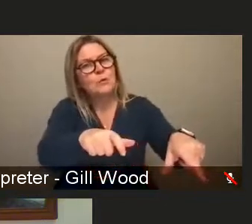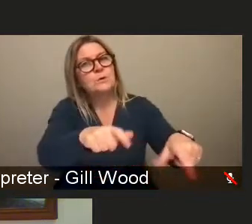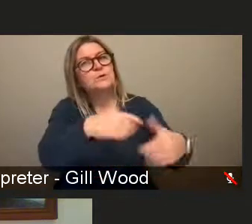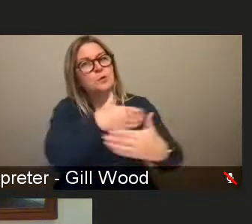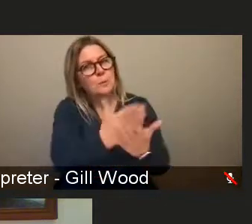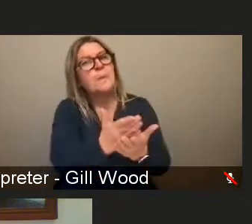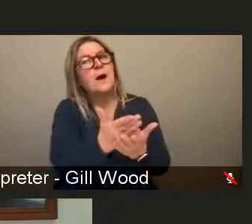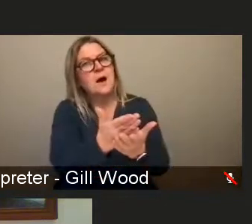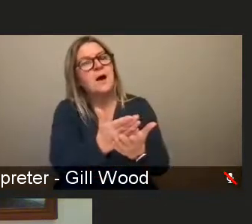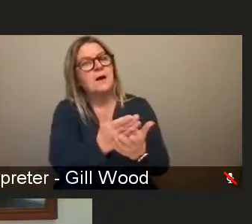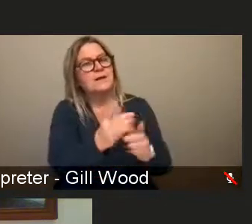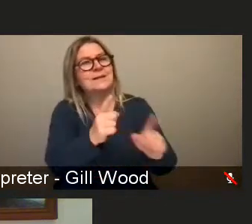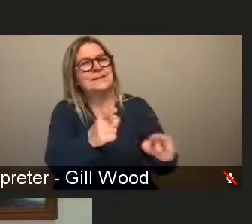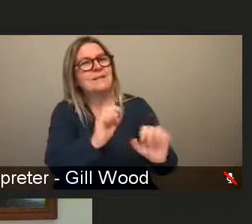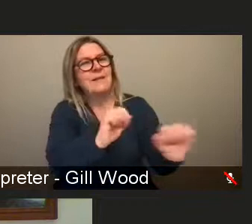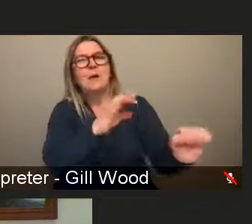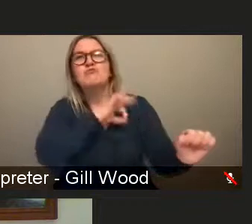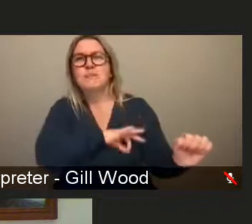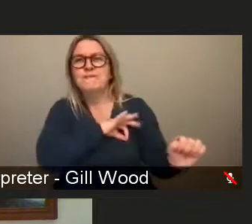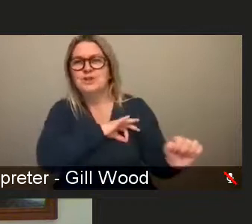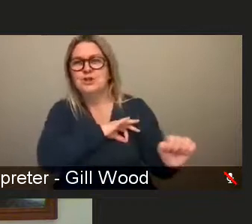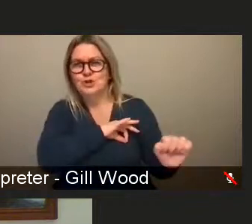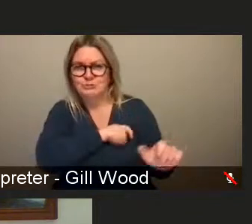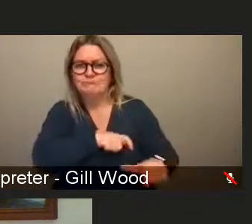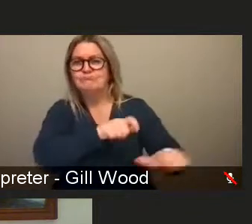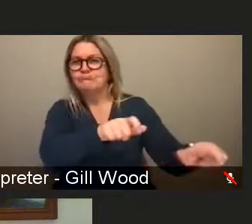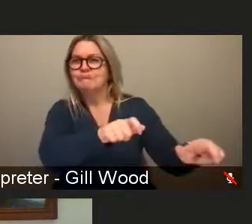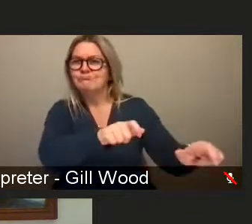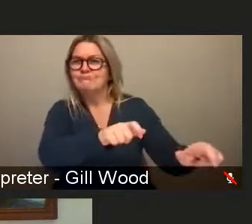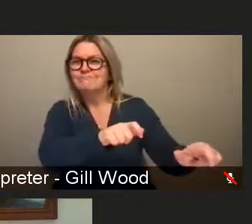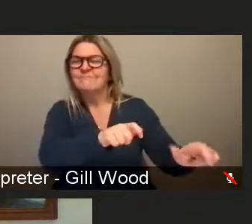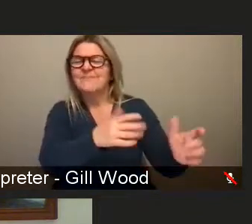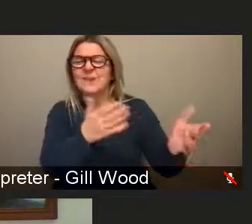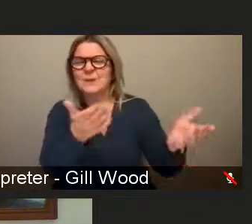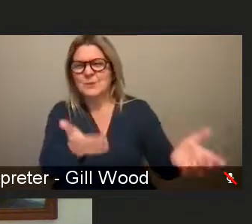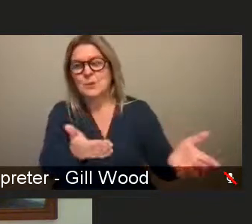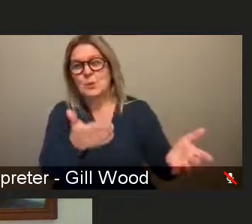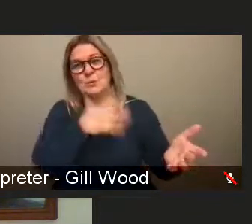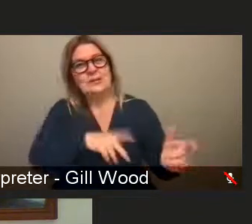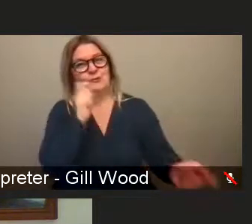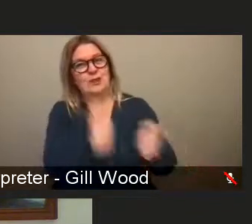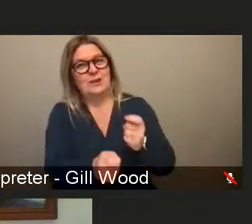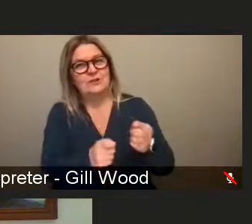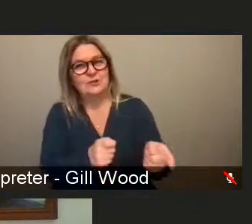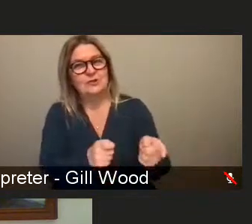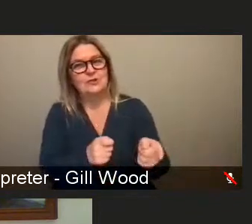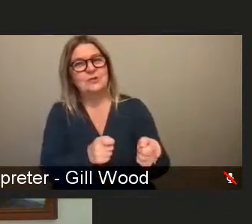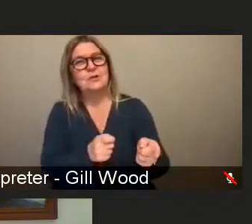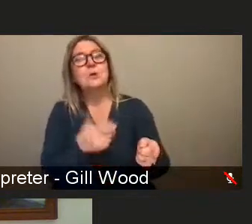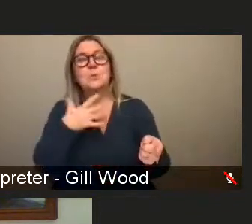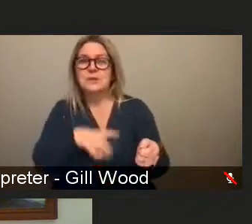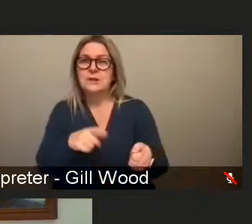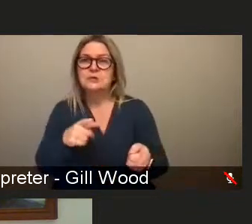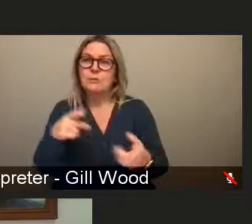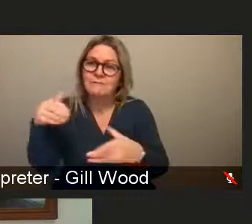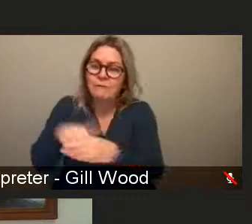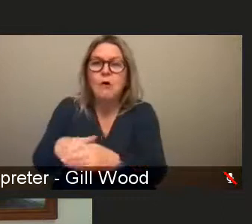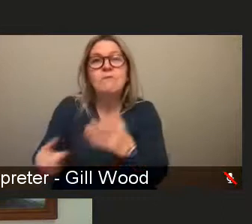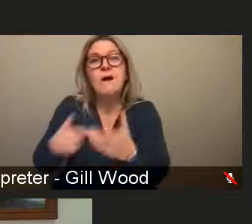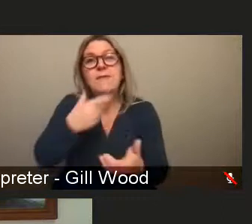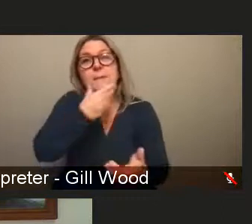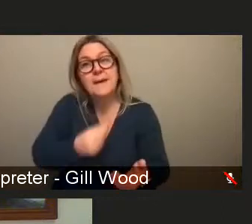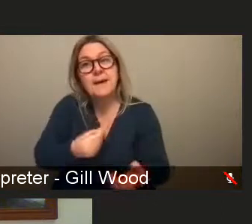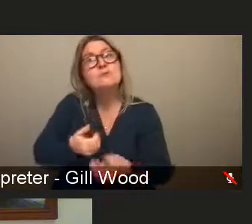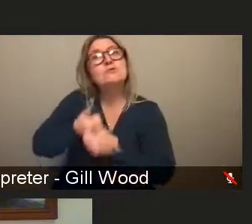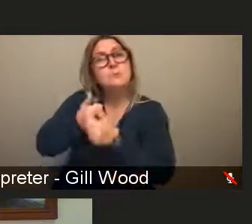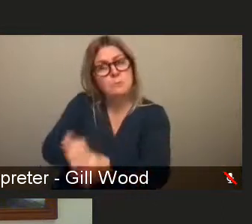entitlement i mean to work at that but we do that by involving the non-perpetrating men and getting them to play their part